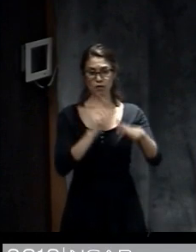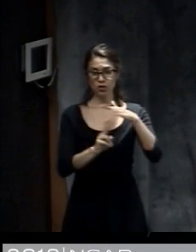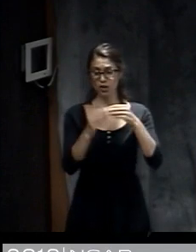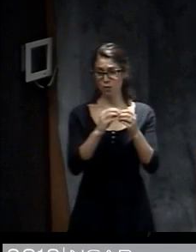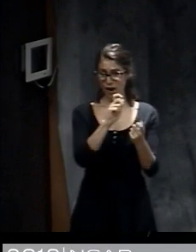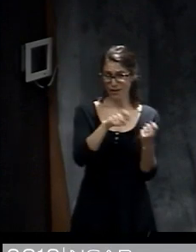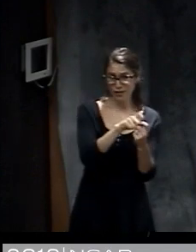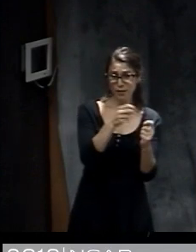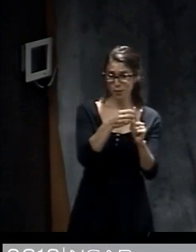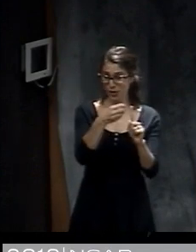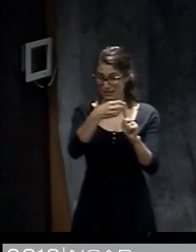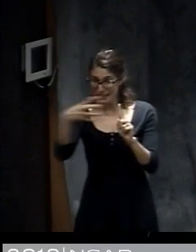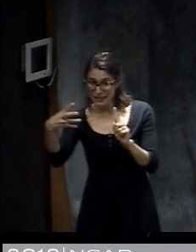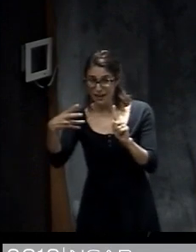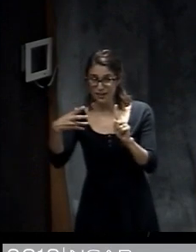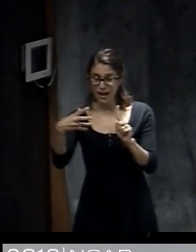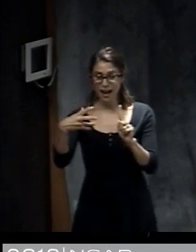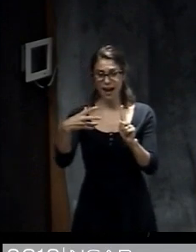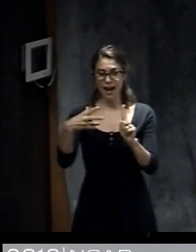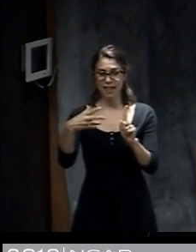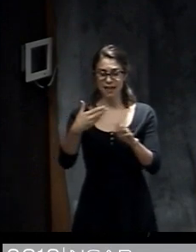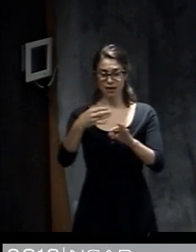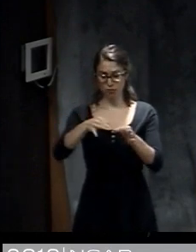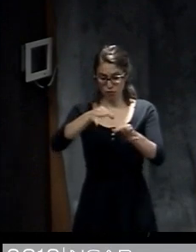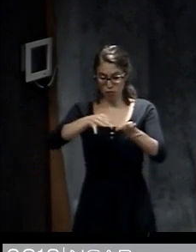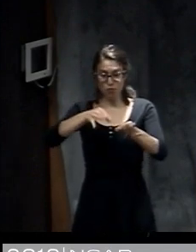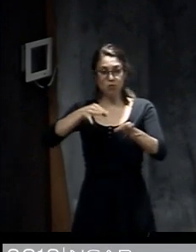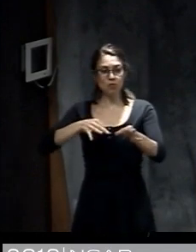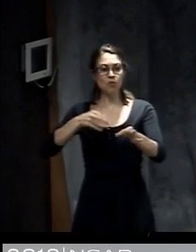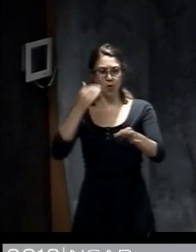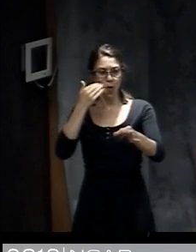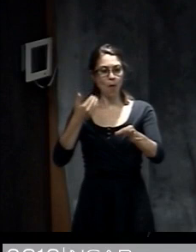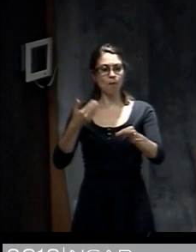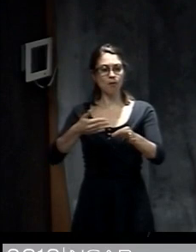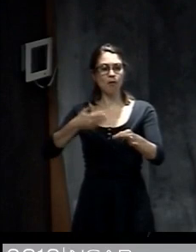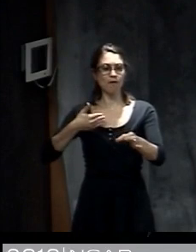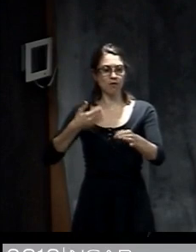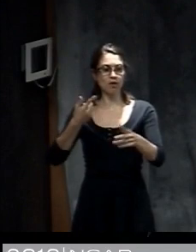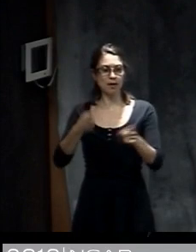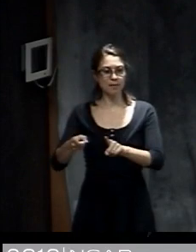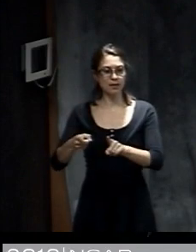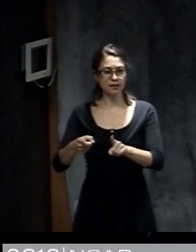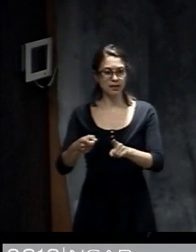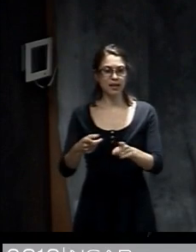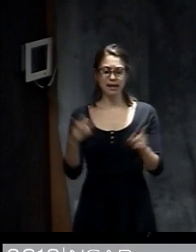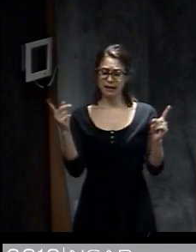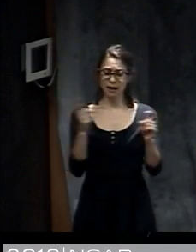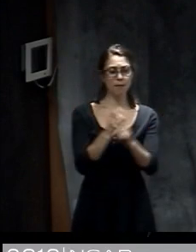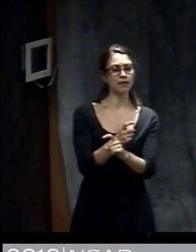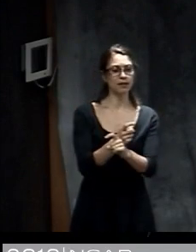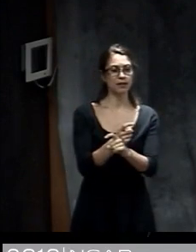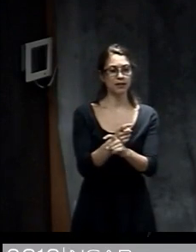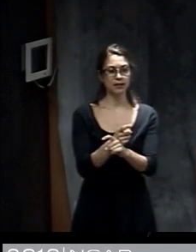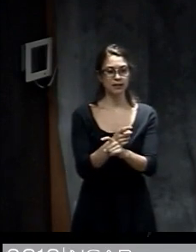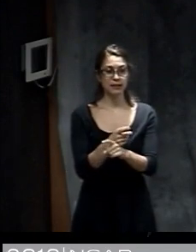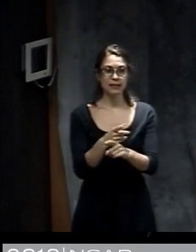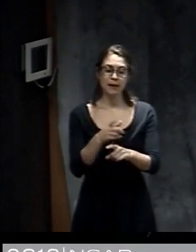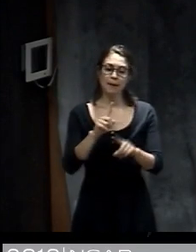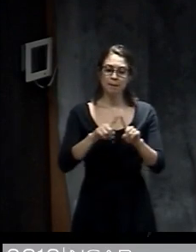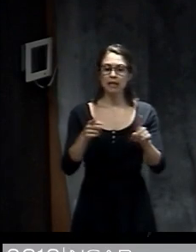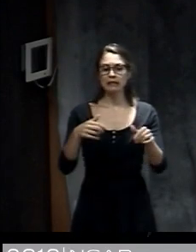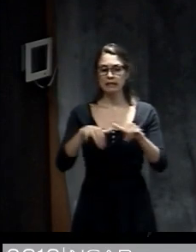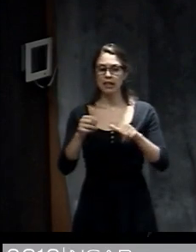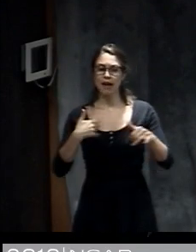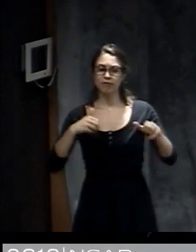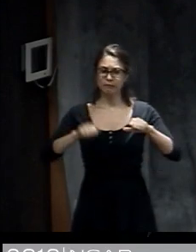they're available further in advance, and they have better representations of the confidence or the uncertainty. So as I'll talk about in a minute, weather forecasts are inherently uncertain. And so